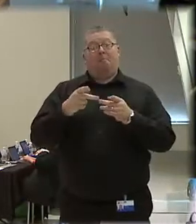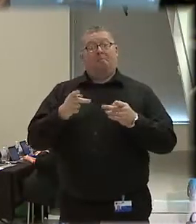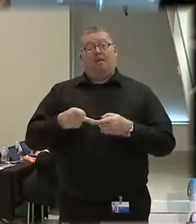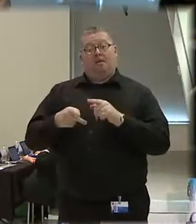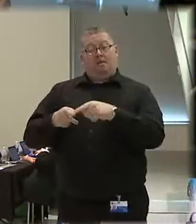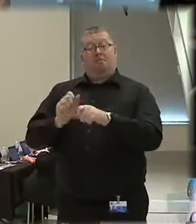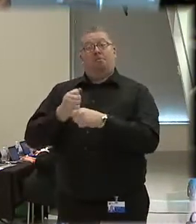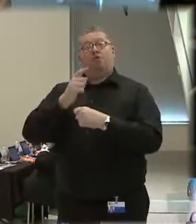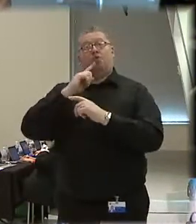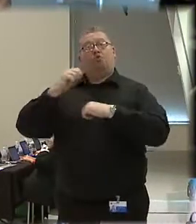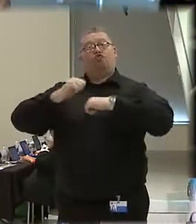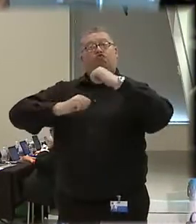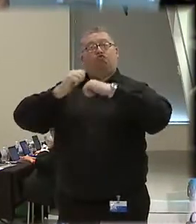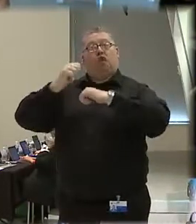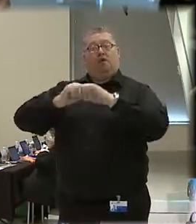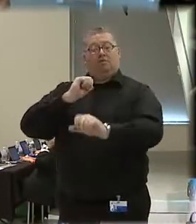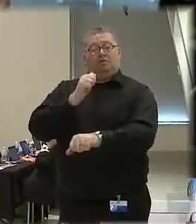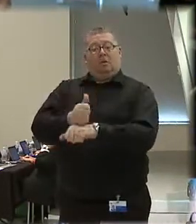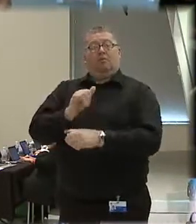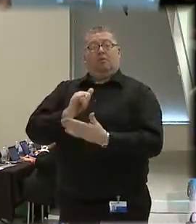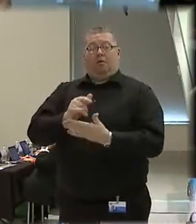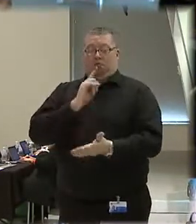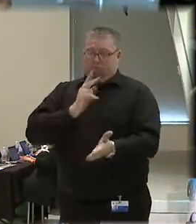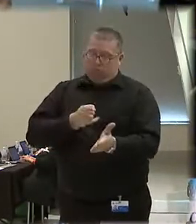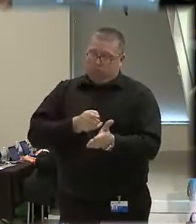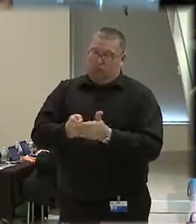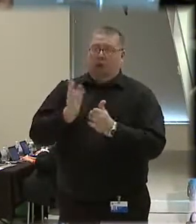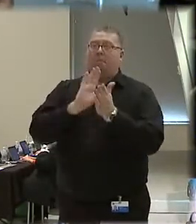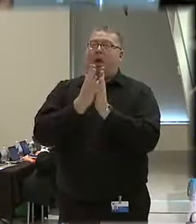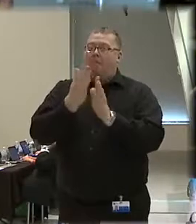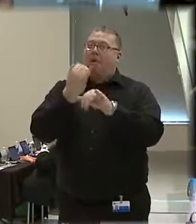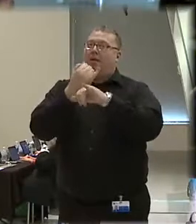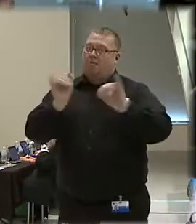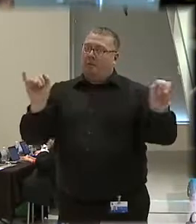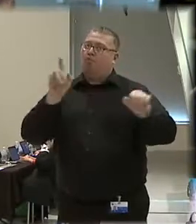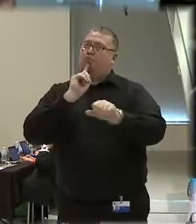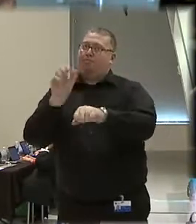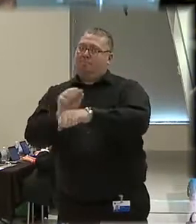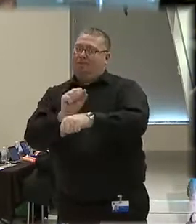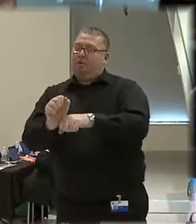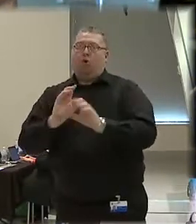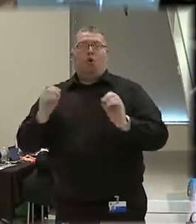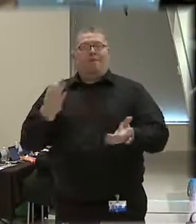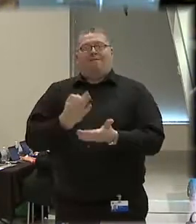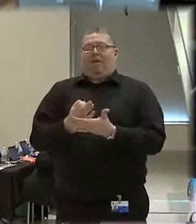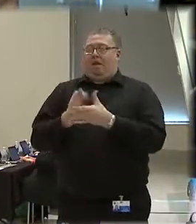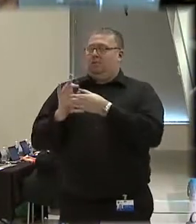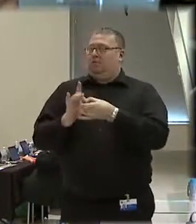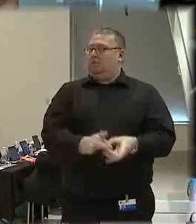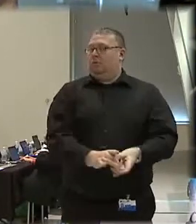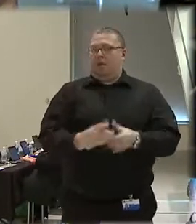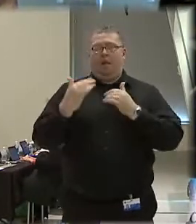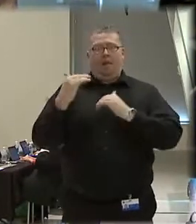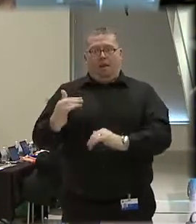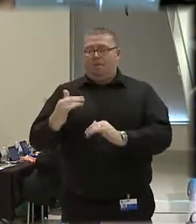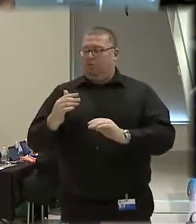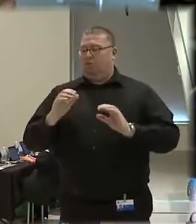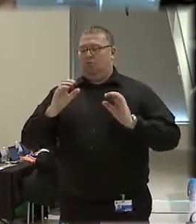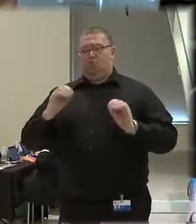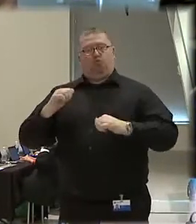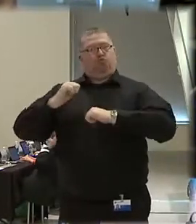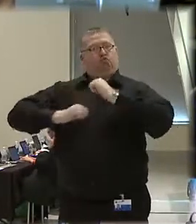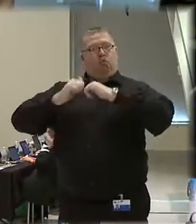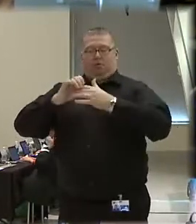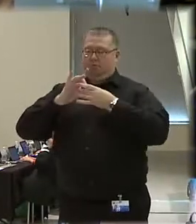make sure that the structure is such that it is genuinely independent. That means that there are no financial ties that limit it, that there are no